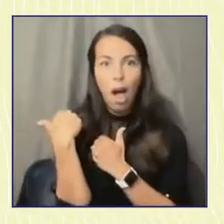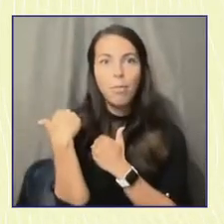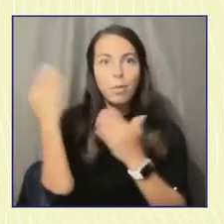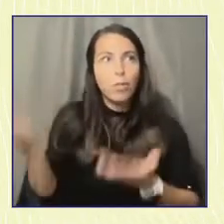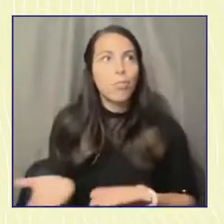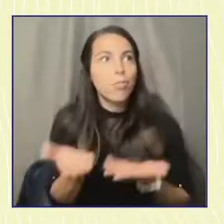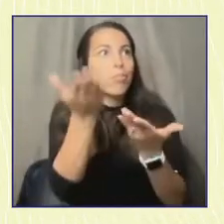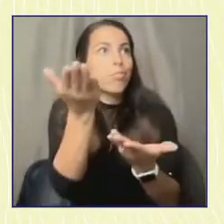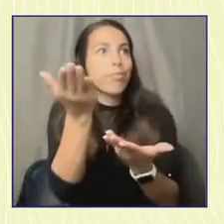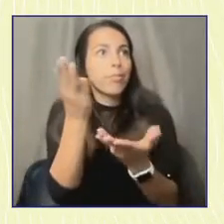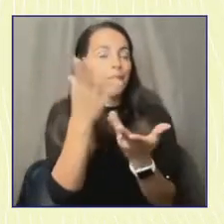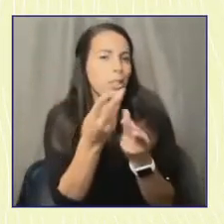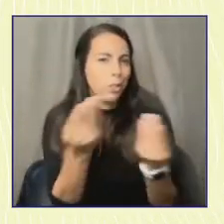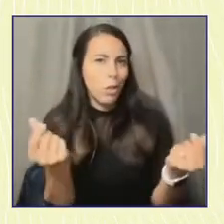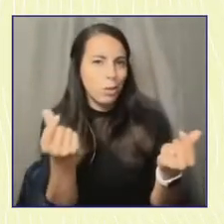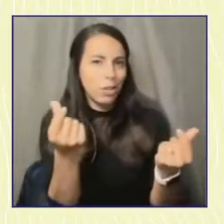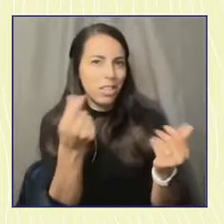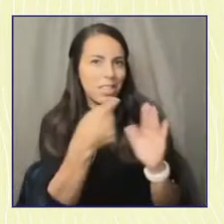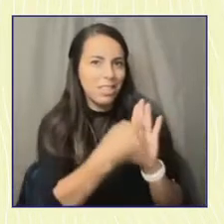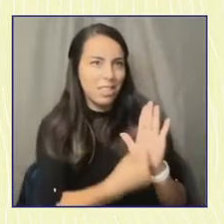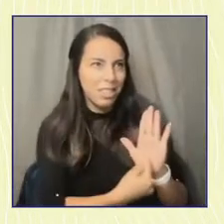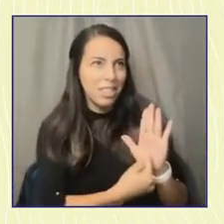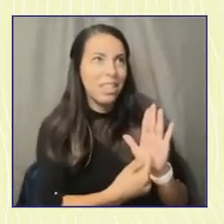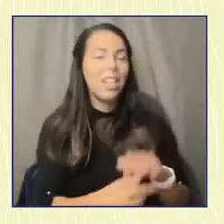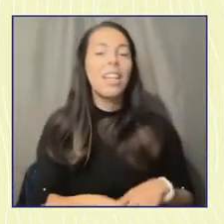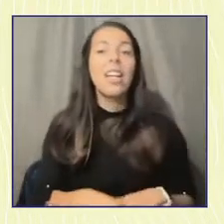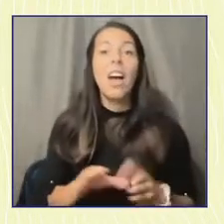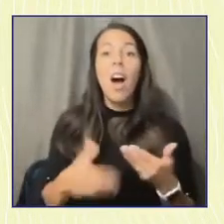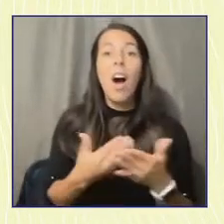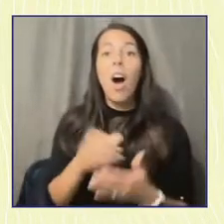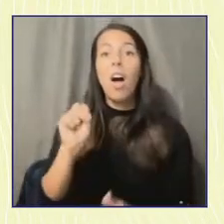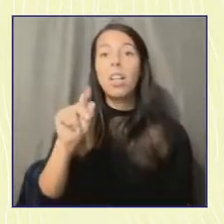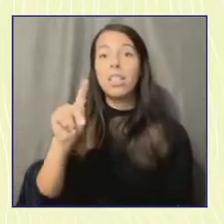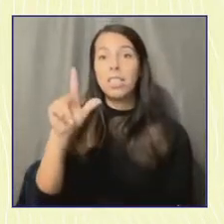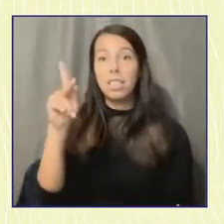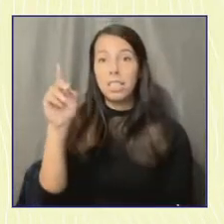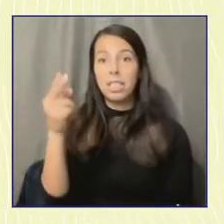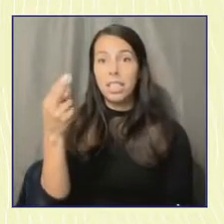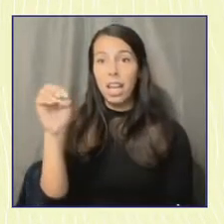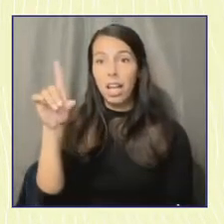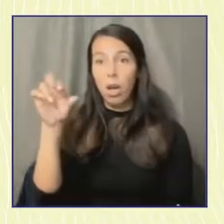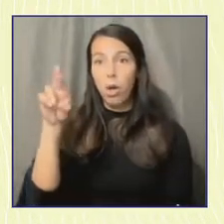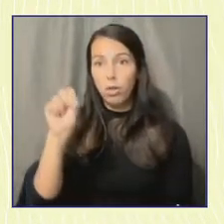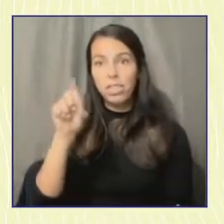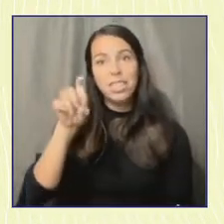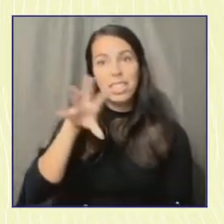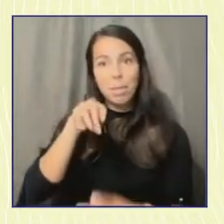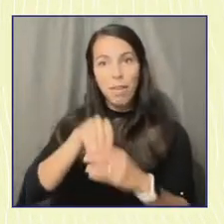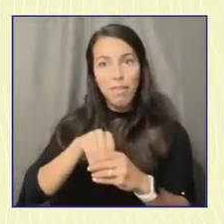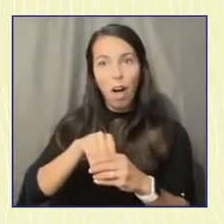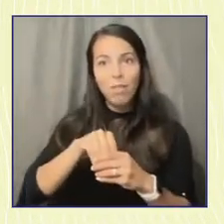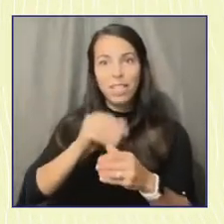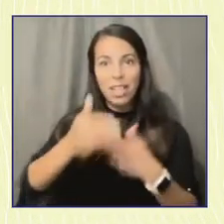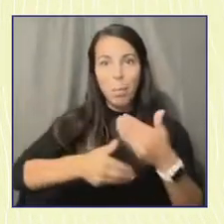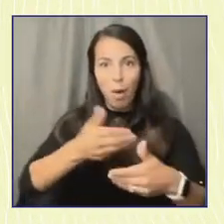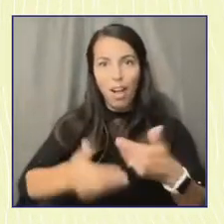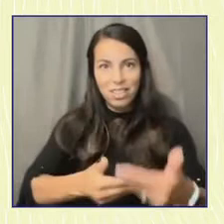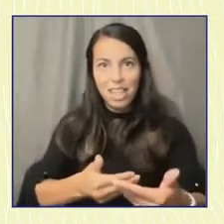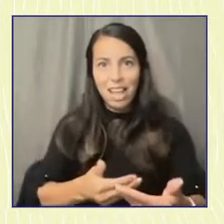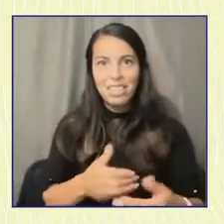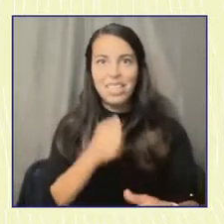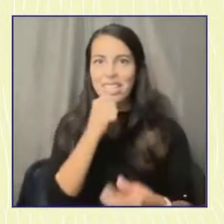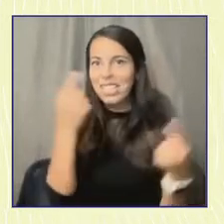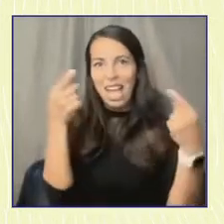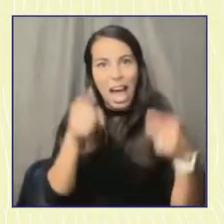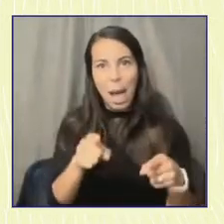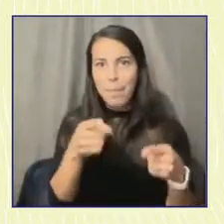And so all the stakeholders need to be involved throughout every step of that process. And a lot of that doesn't happen during campaigning. And so